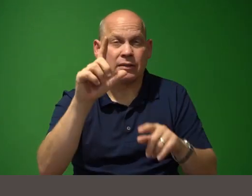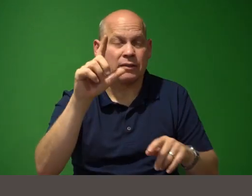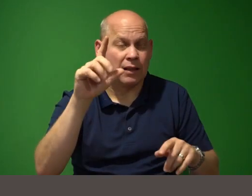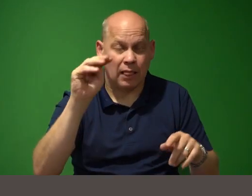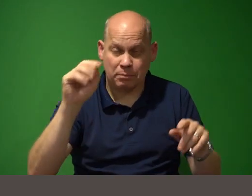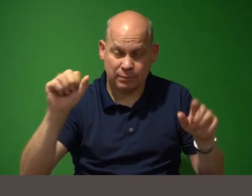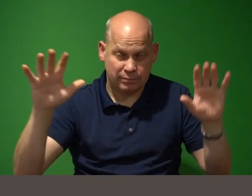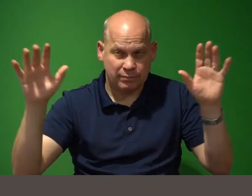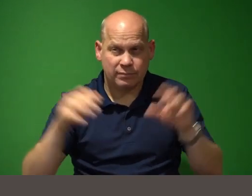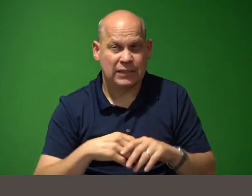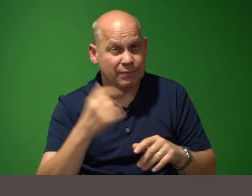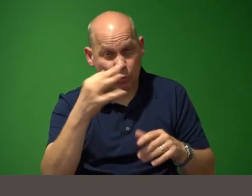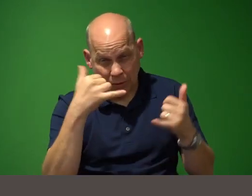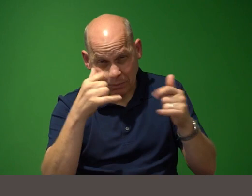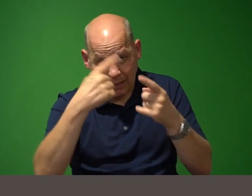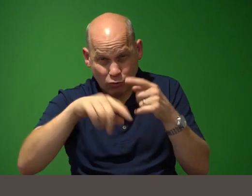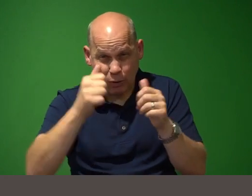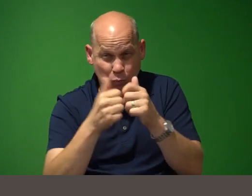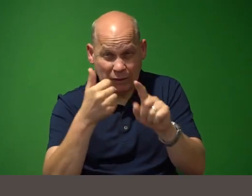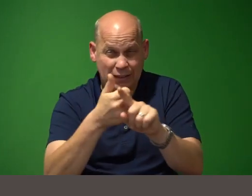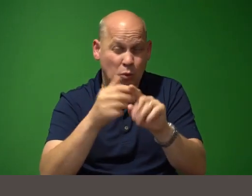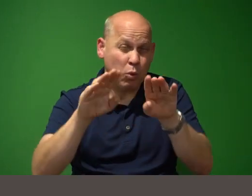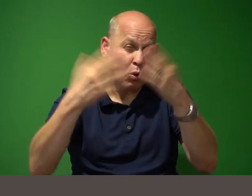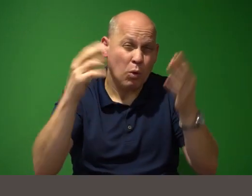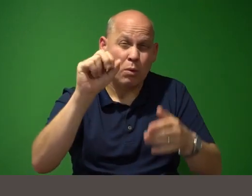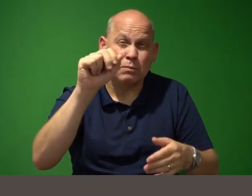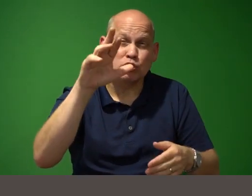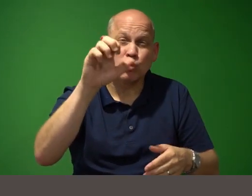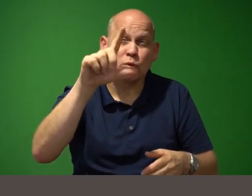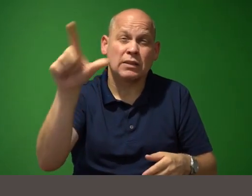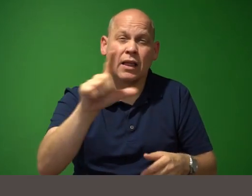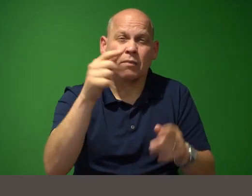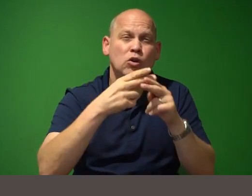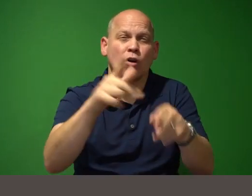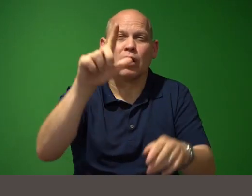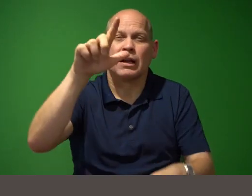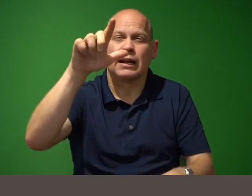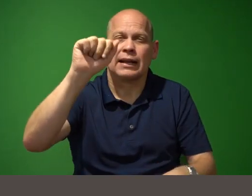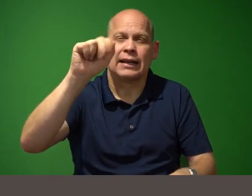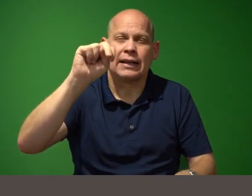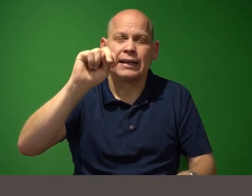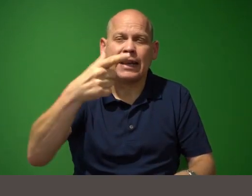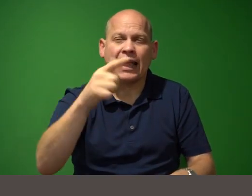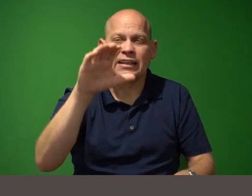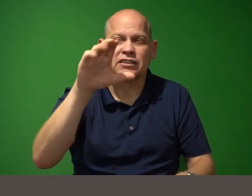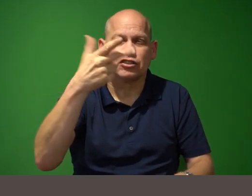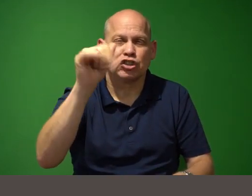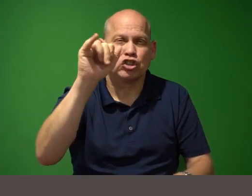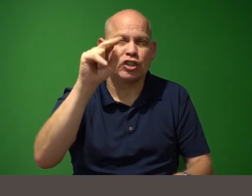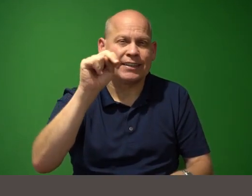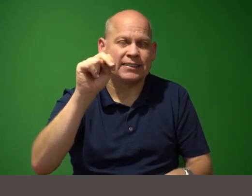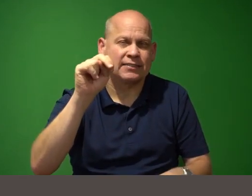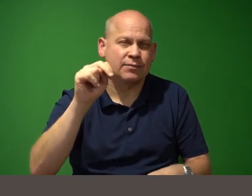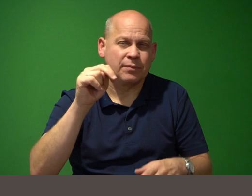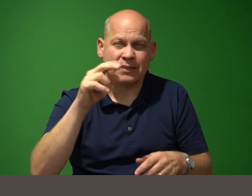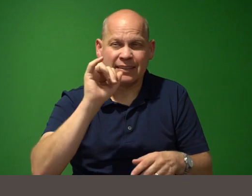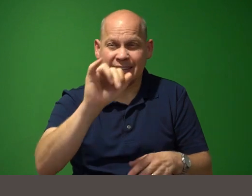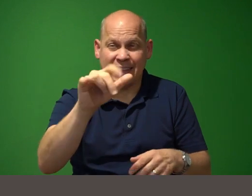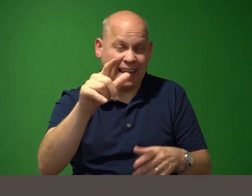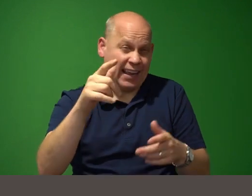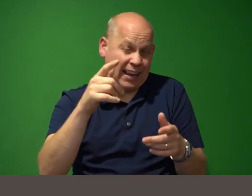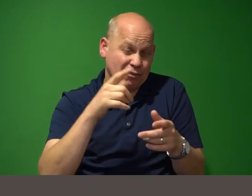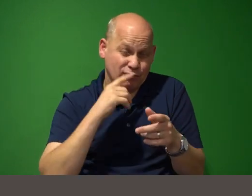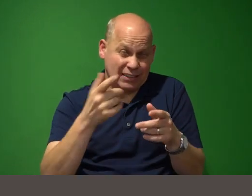there's a open source library called lang chain which allows you it's a framework that allows you to create uh these